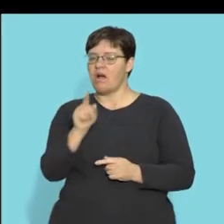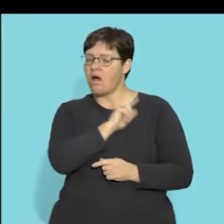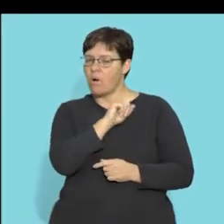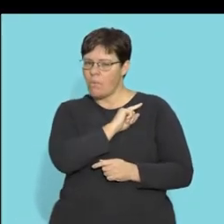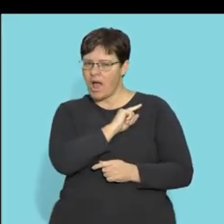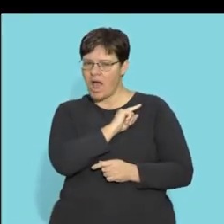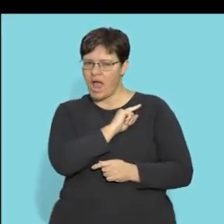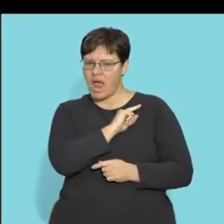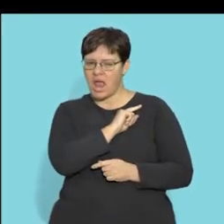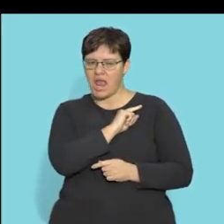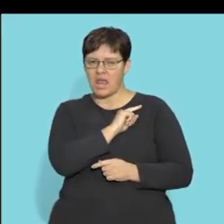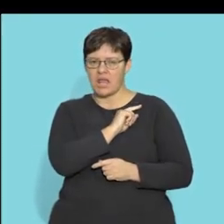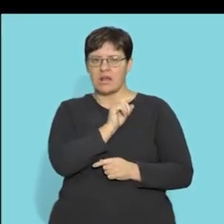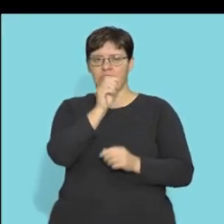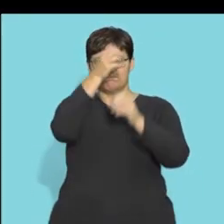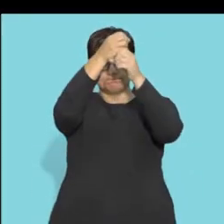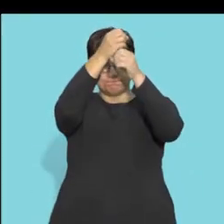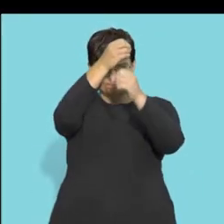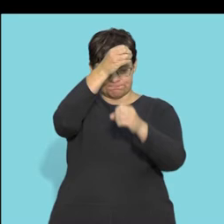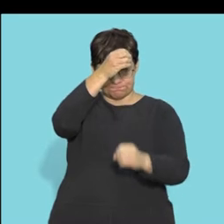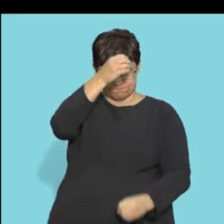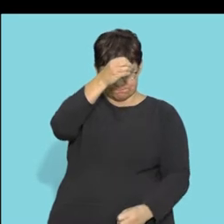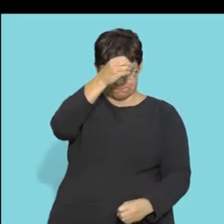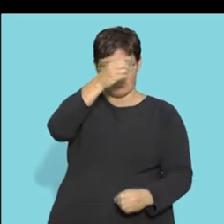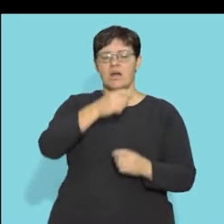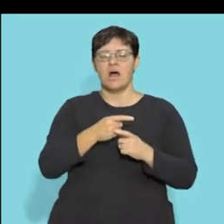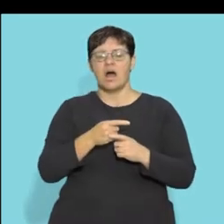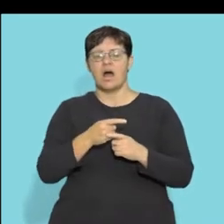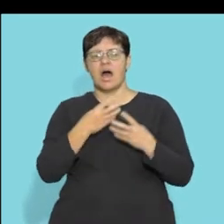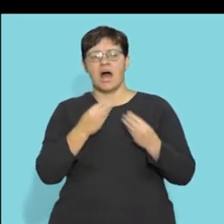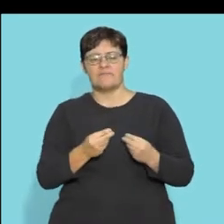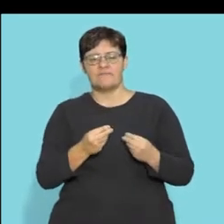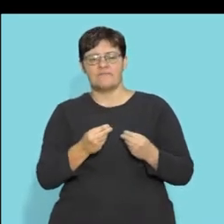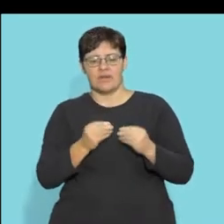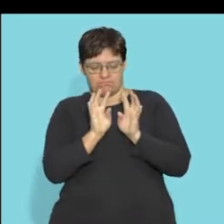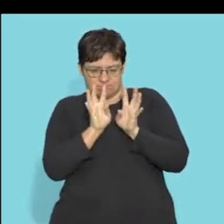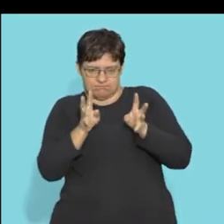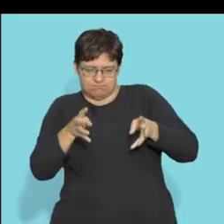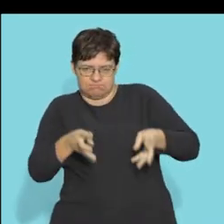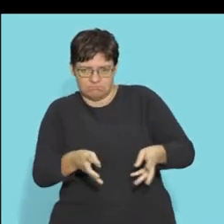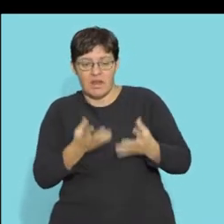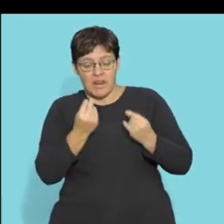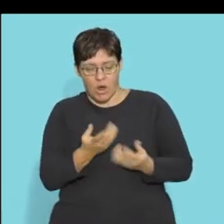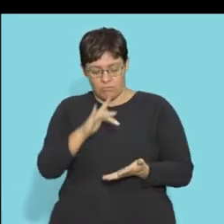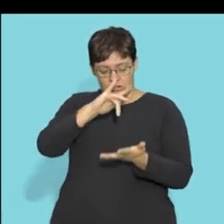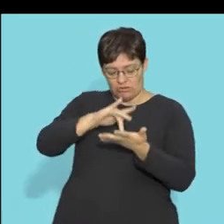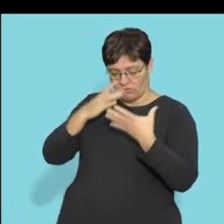reasons for the nervous system. Right. Why do you have one? And now we're going to move to the central nervous system.